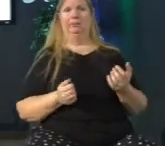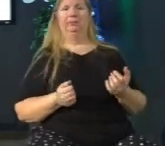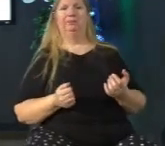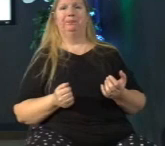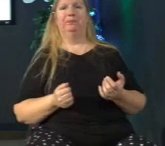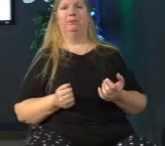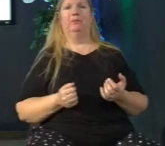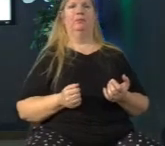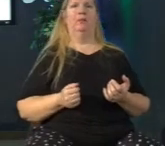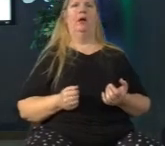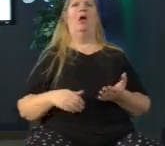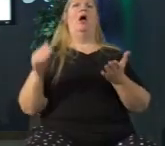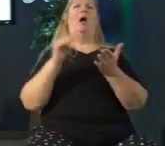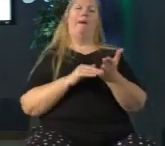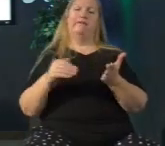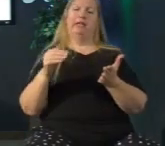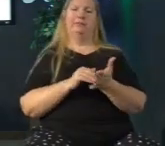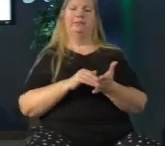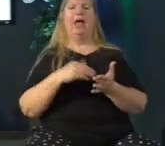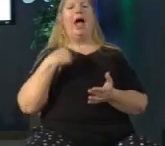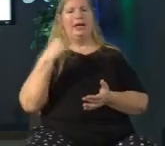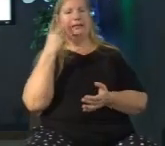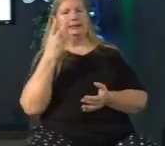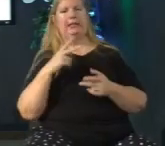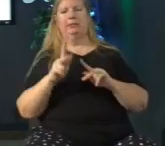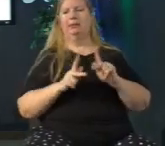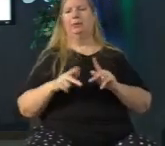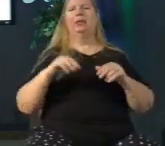all too often I see people that are in pain